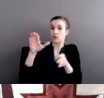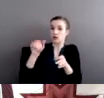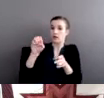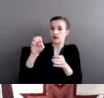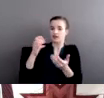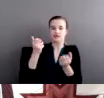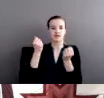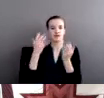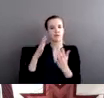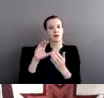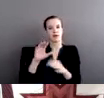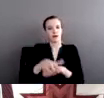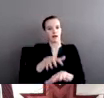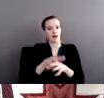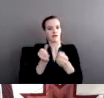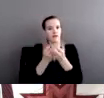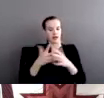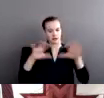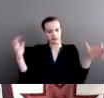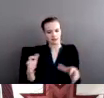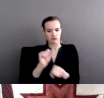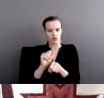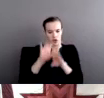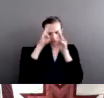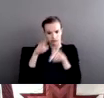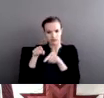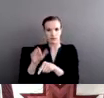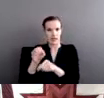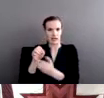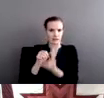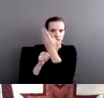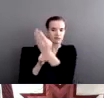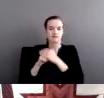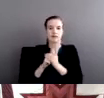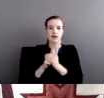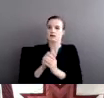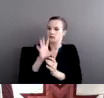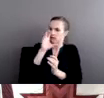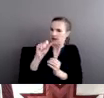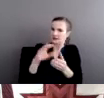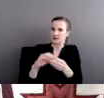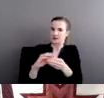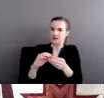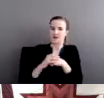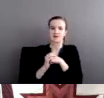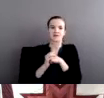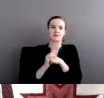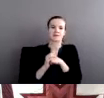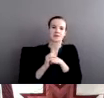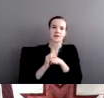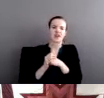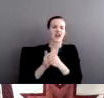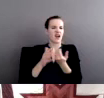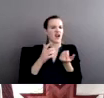together to work on. It's a very fascinating story to me, so I want to share it with you. I think most